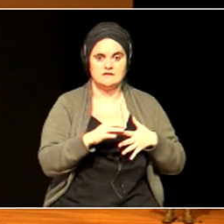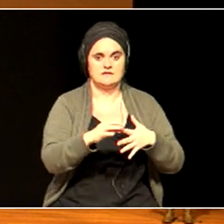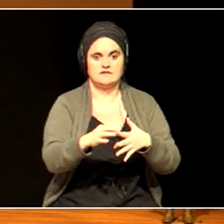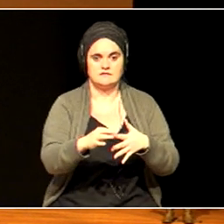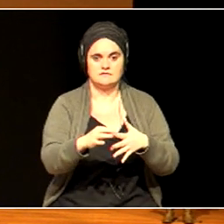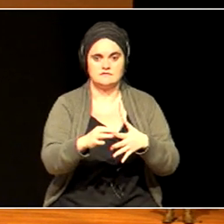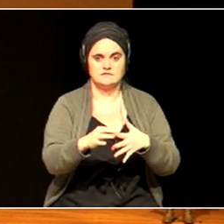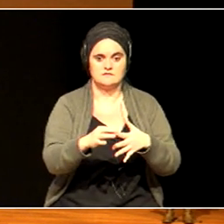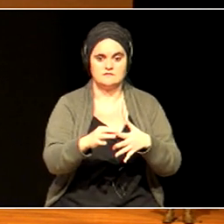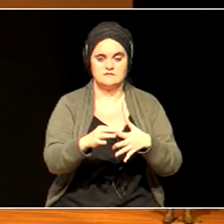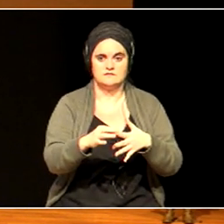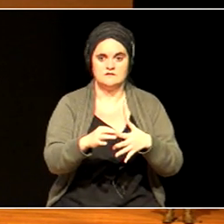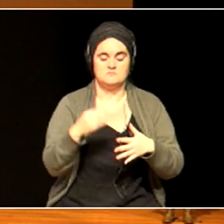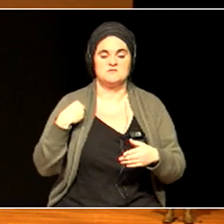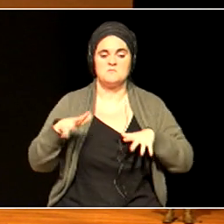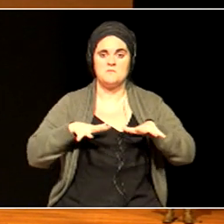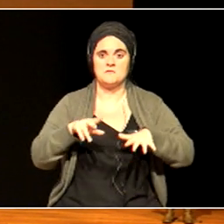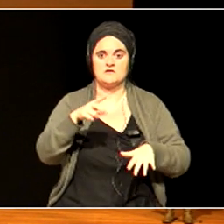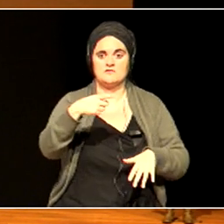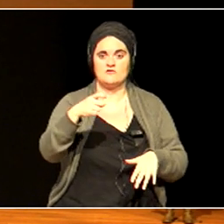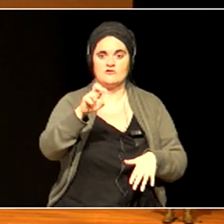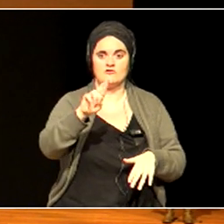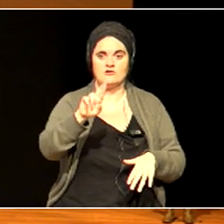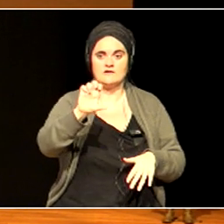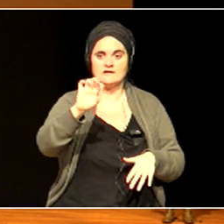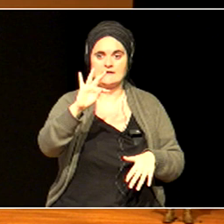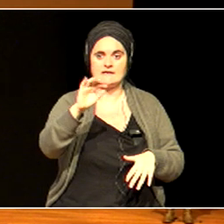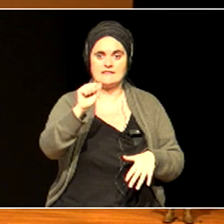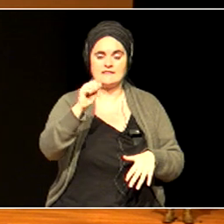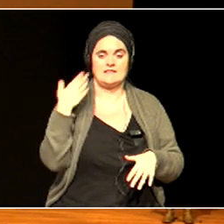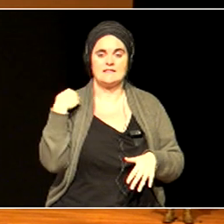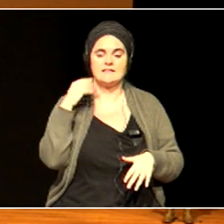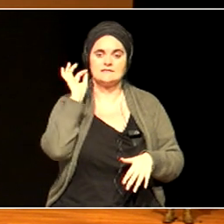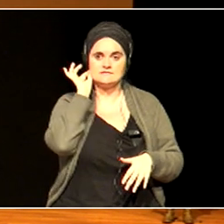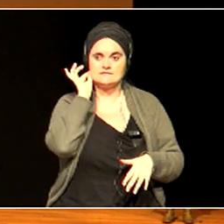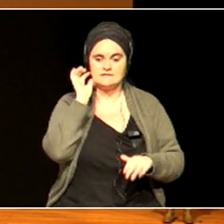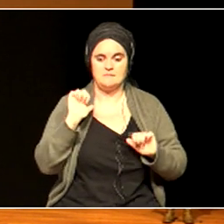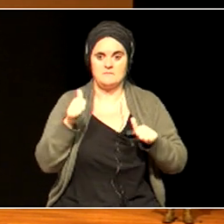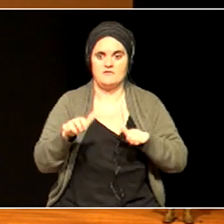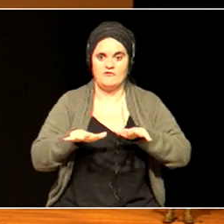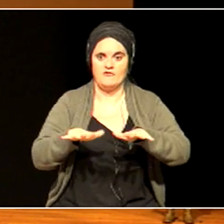being part of the leadership themselves of the movement in my city in Cambridge.